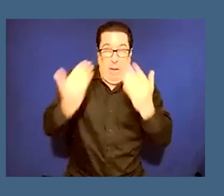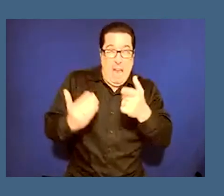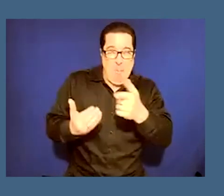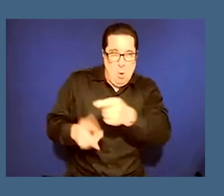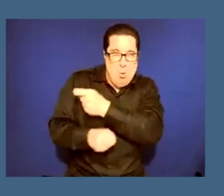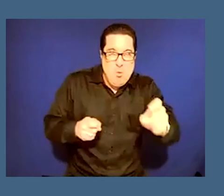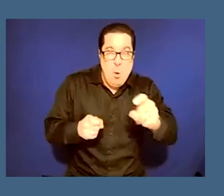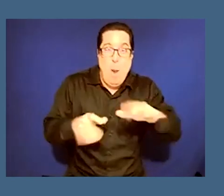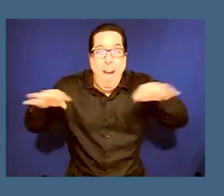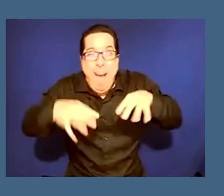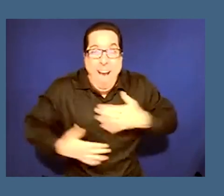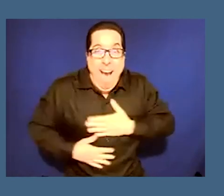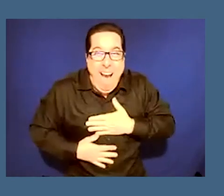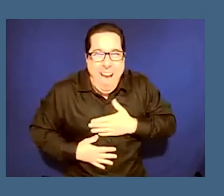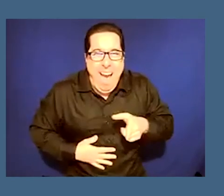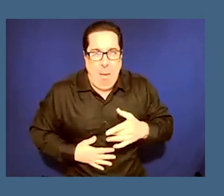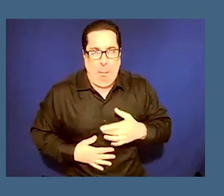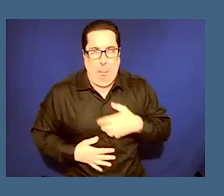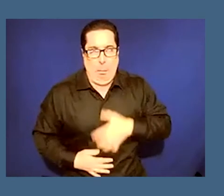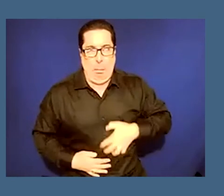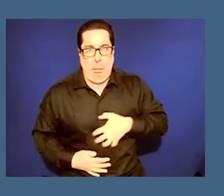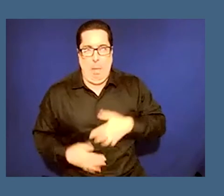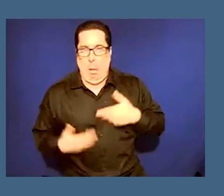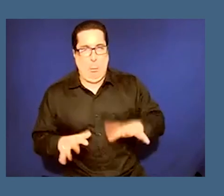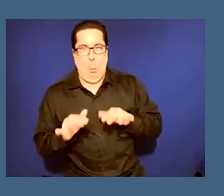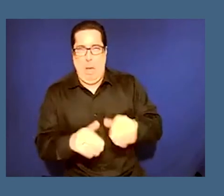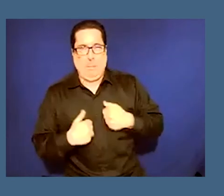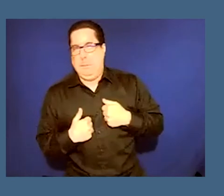the party you have this nice exhibition with bourgeois